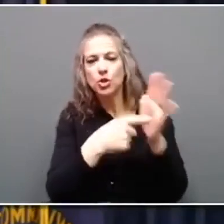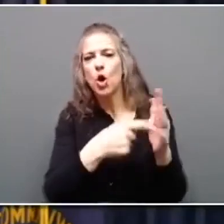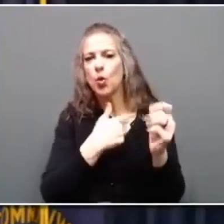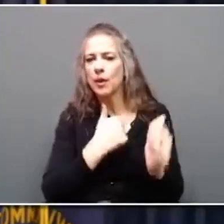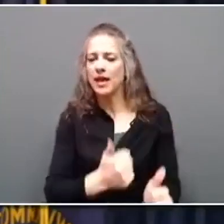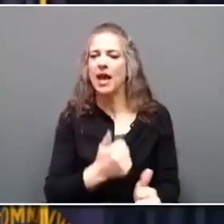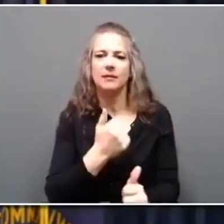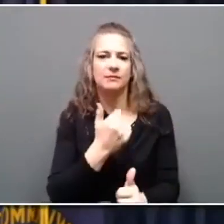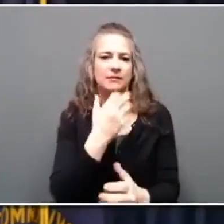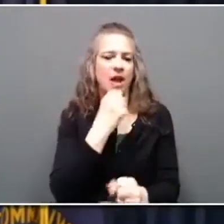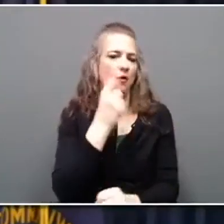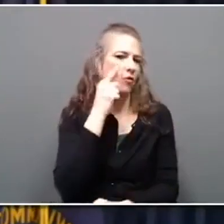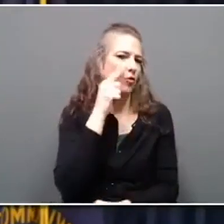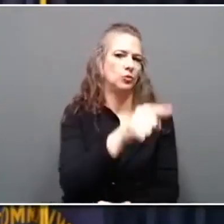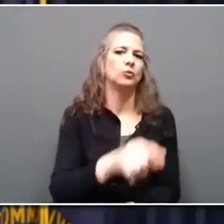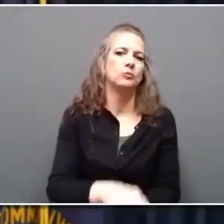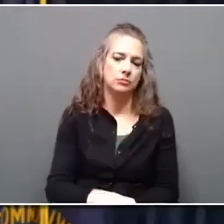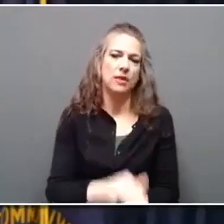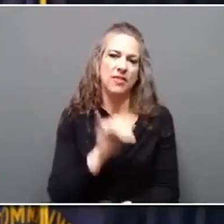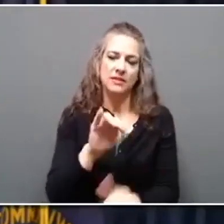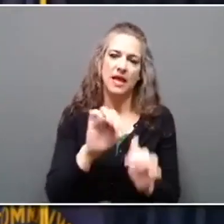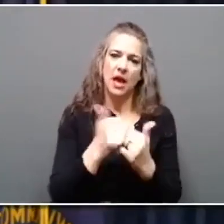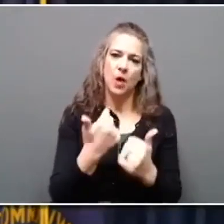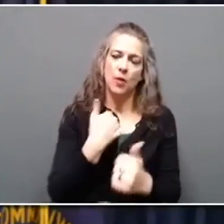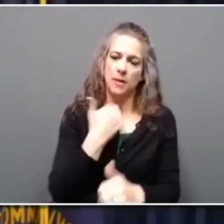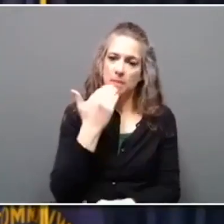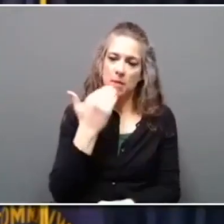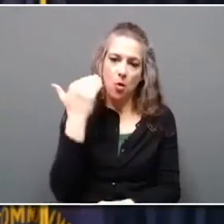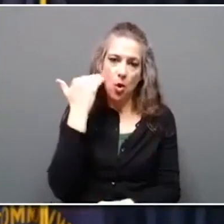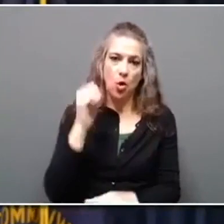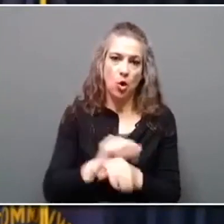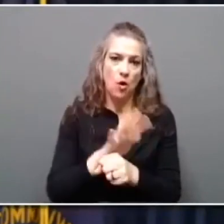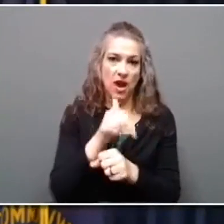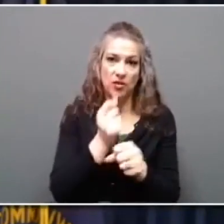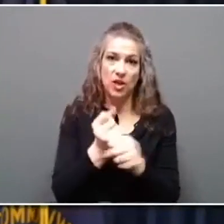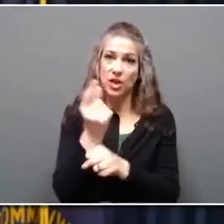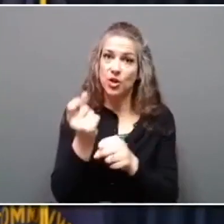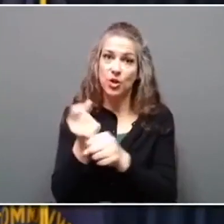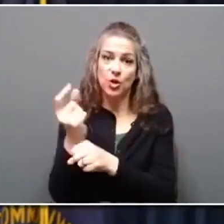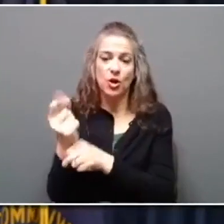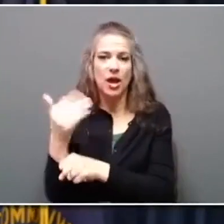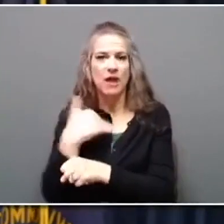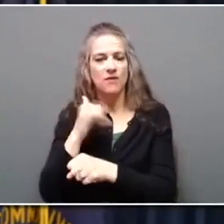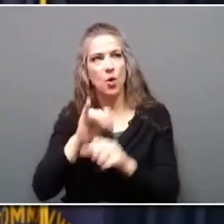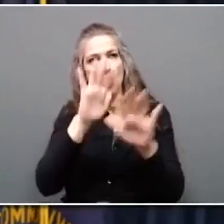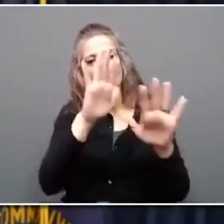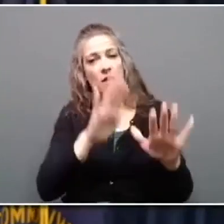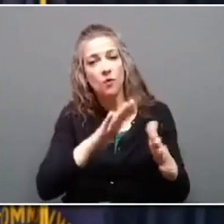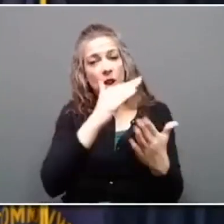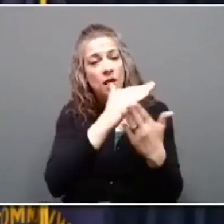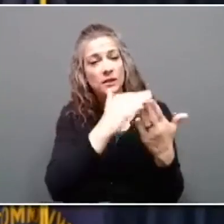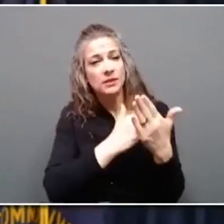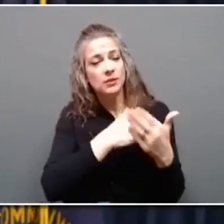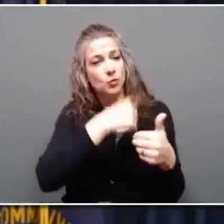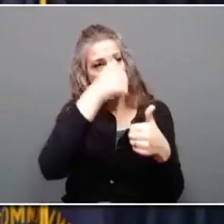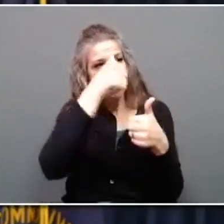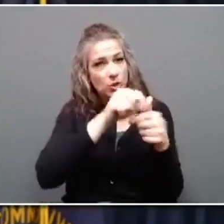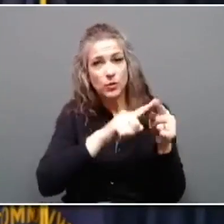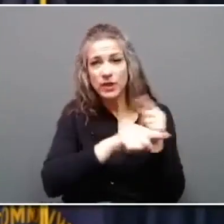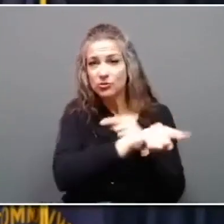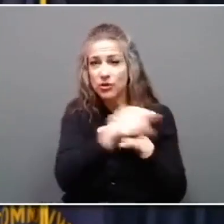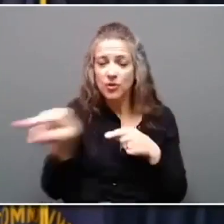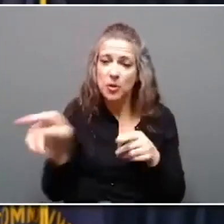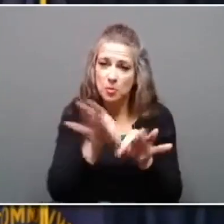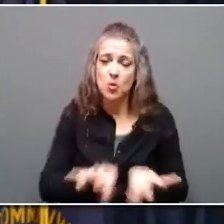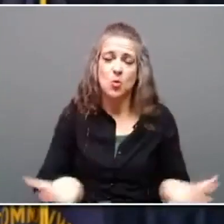we're going to commemorate COVID each year is to try to take that great lesson and remind each other about how important it can be as we